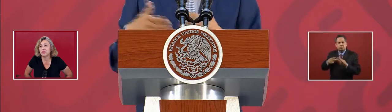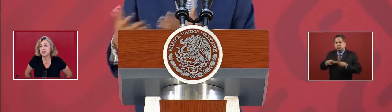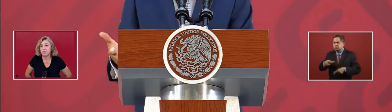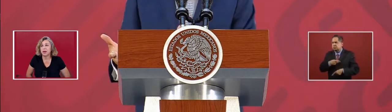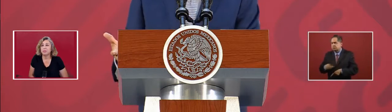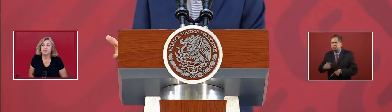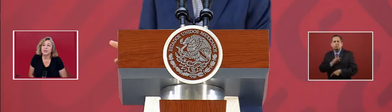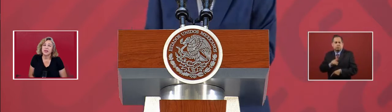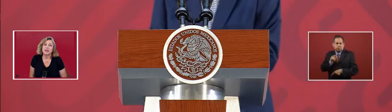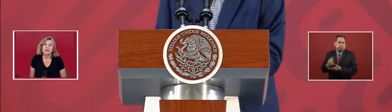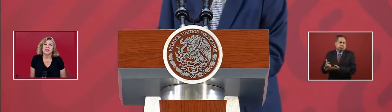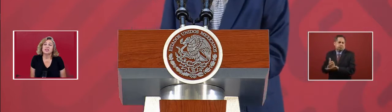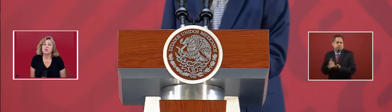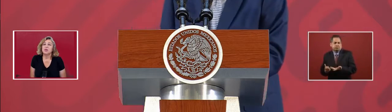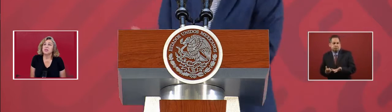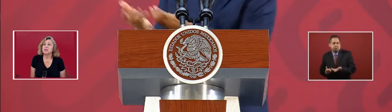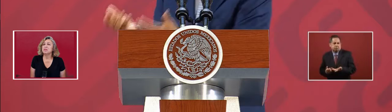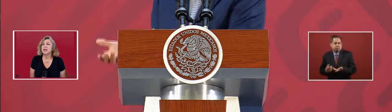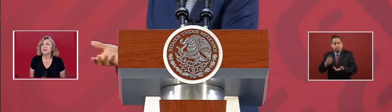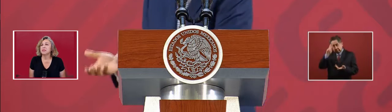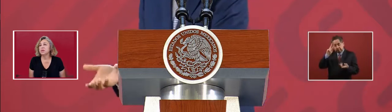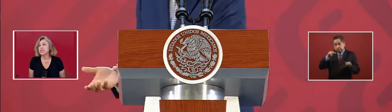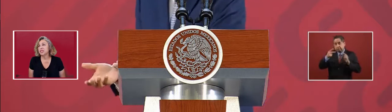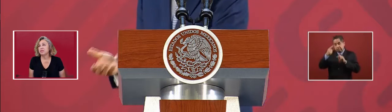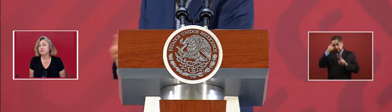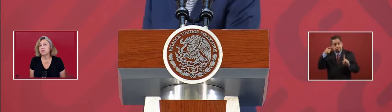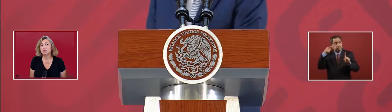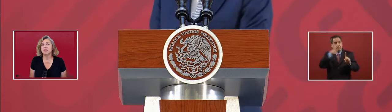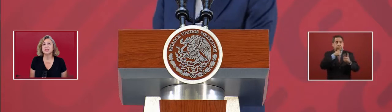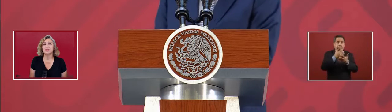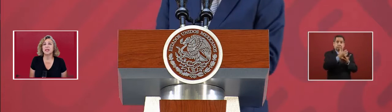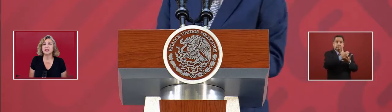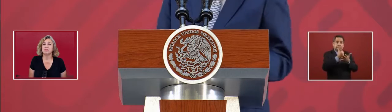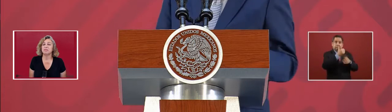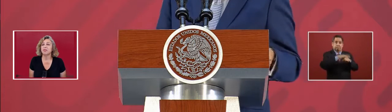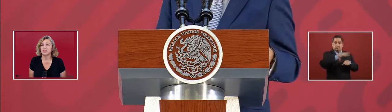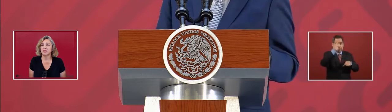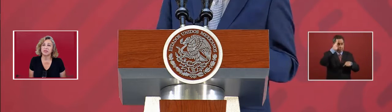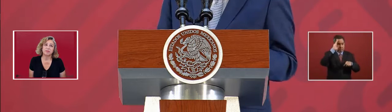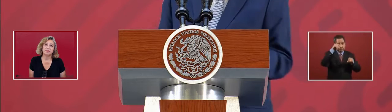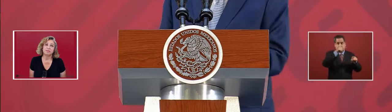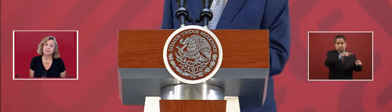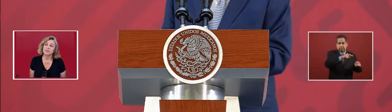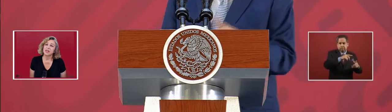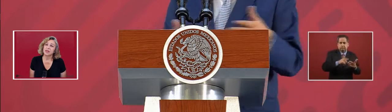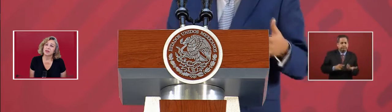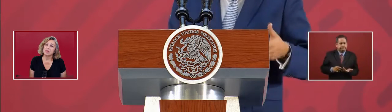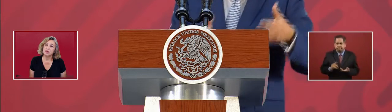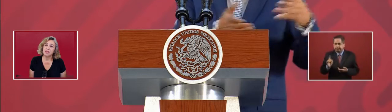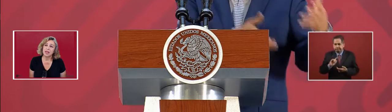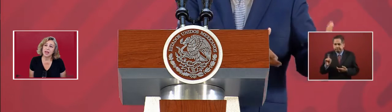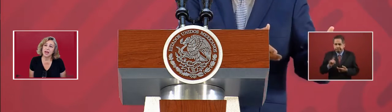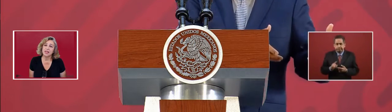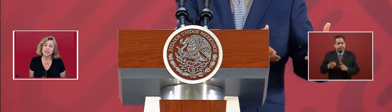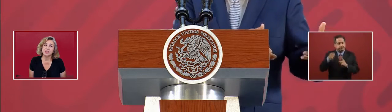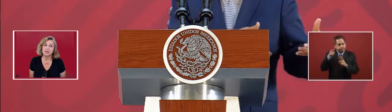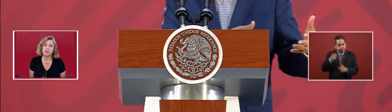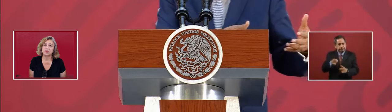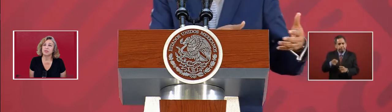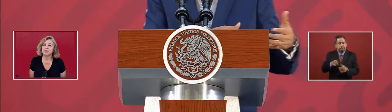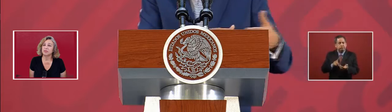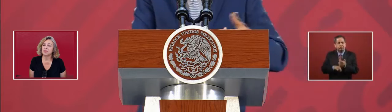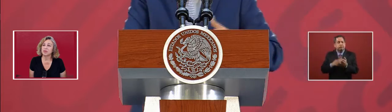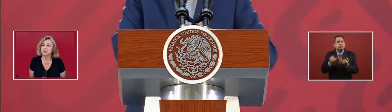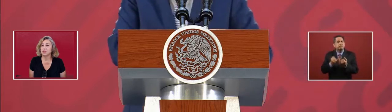that would fall to the bottom. So what did they utilize the budget? What was the state for? What they had to